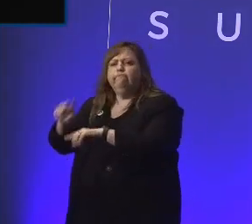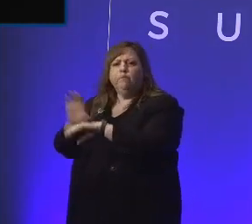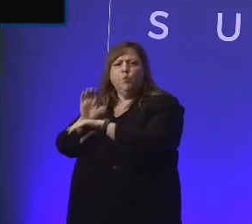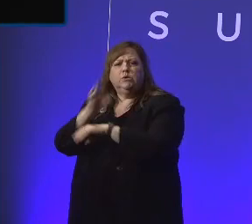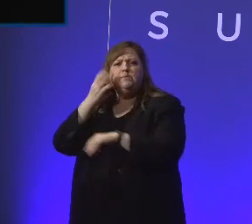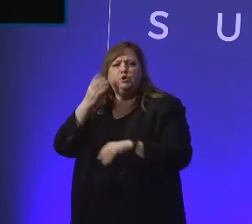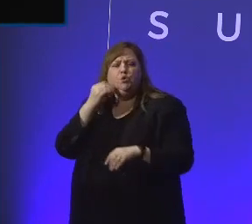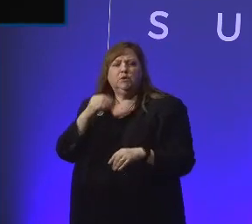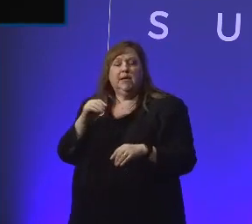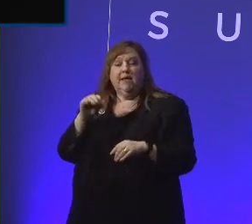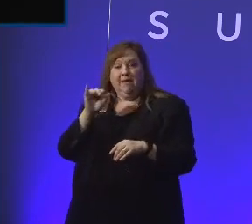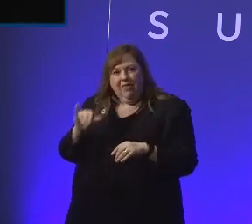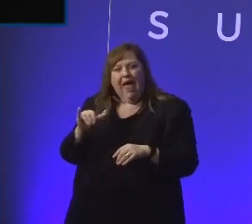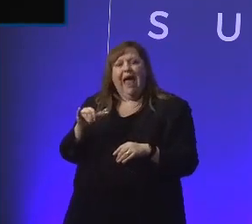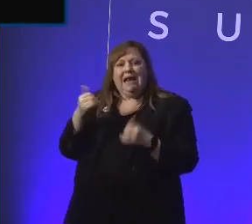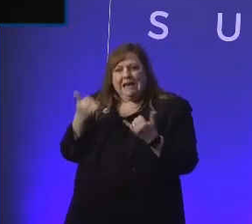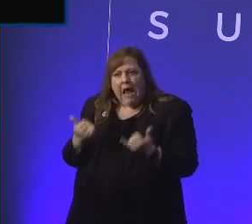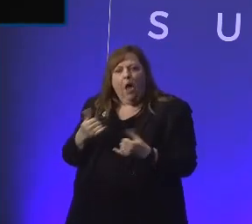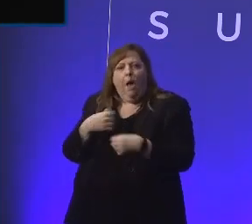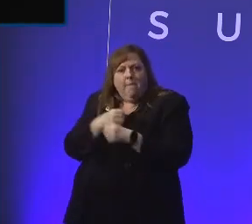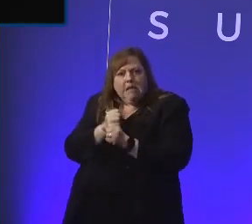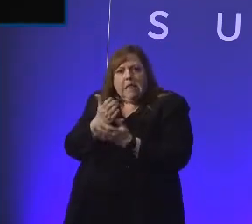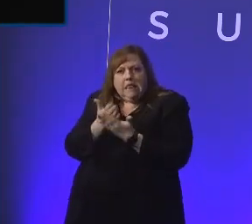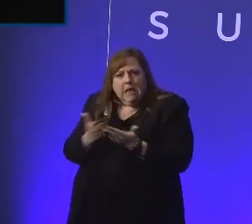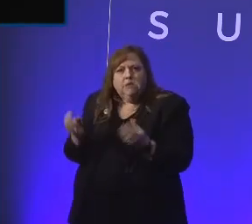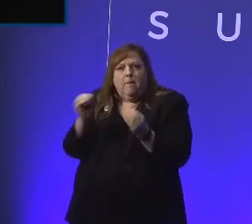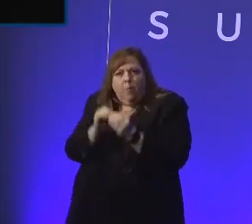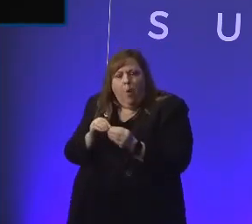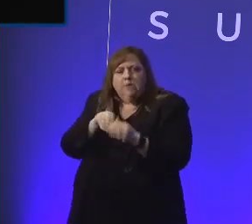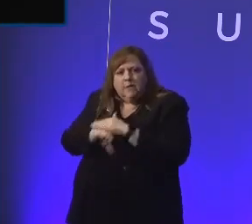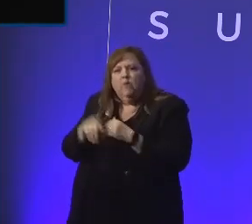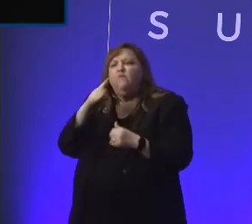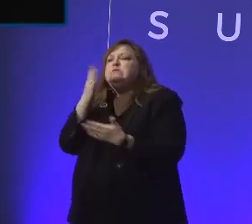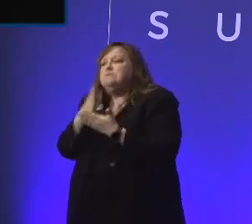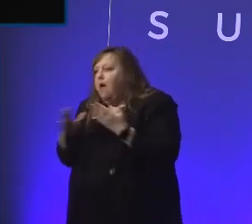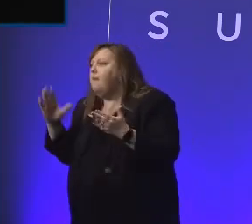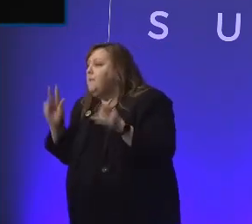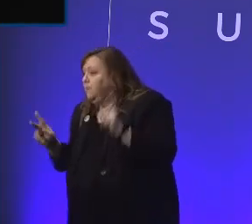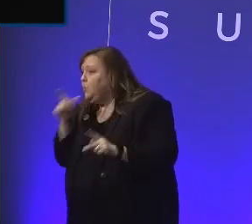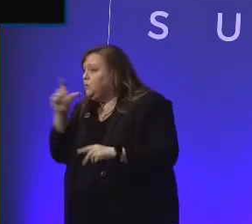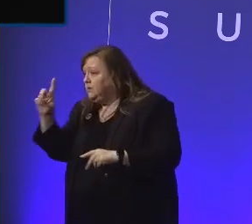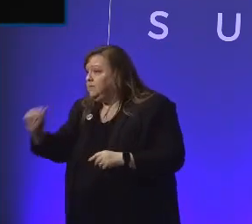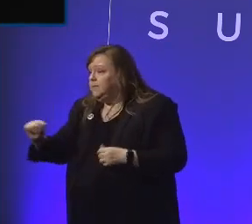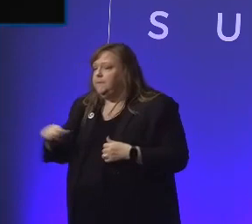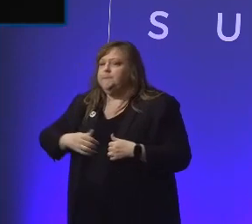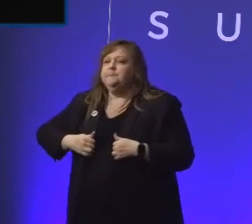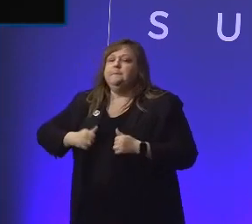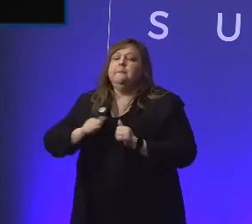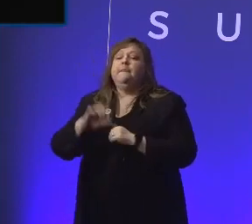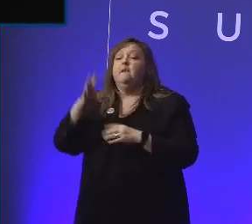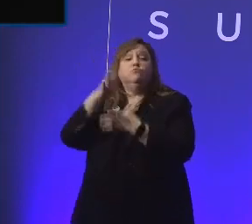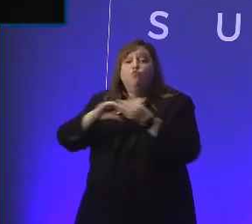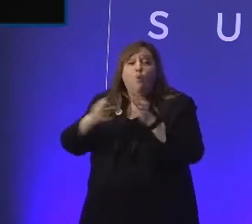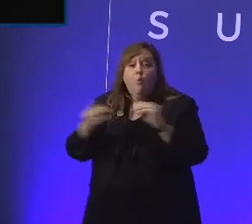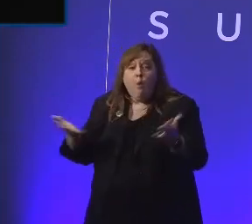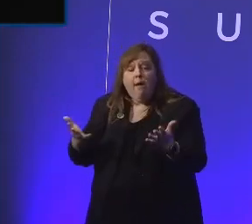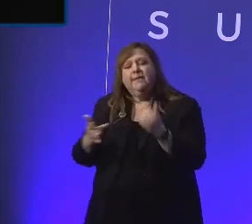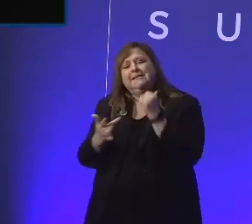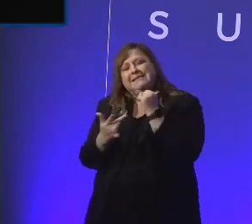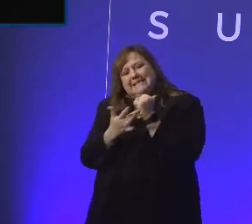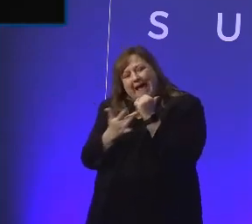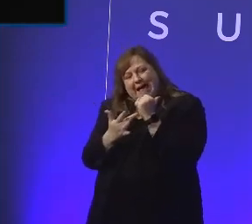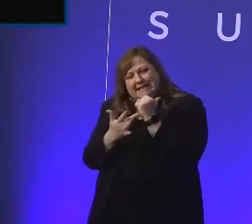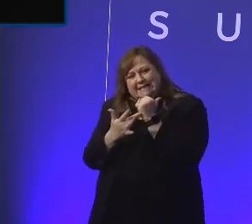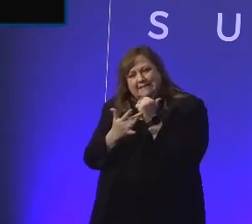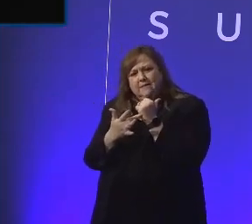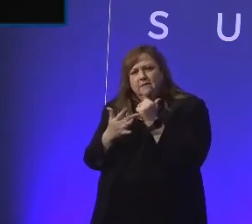That now makes things a little bit more accessible. So, the story I'm trying to tell you here is that tech, almost